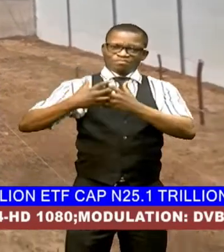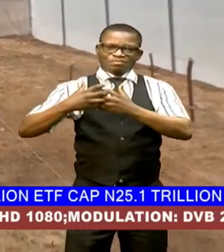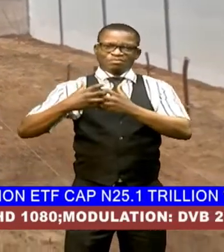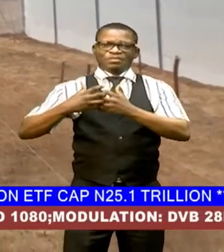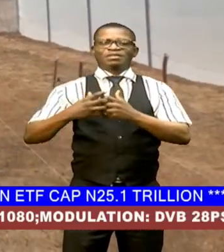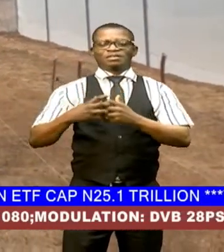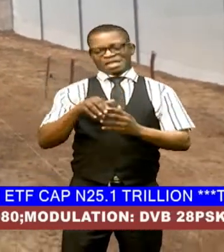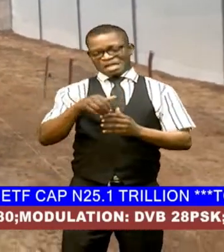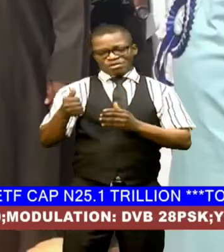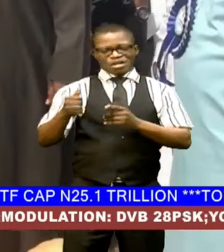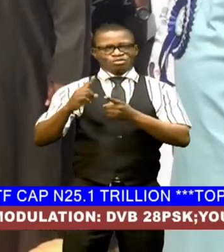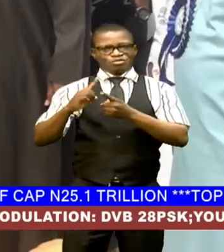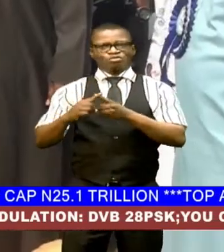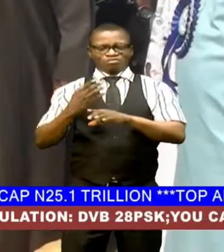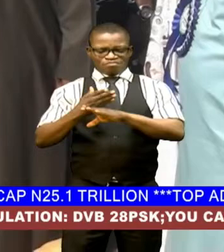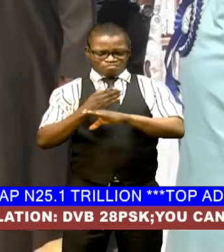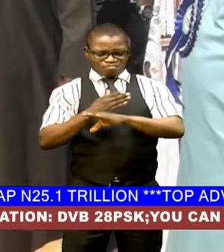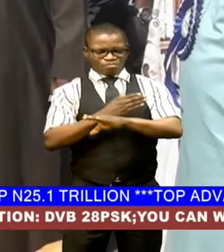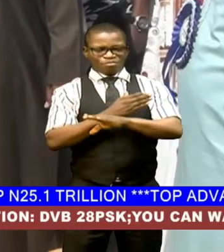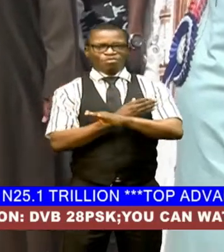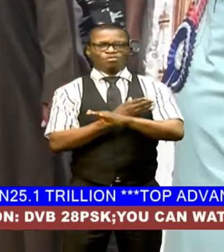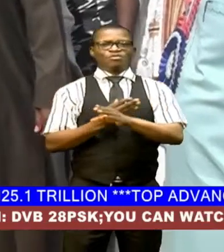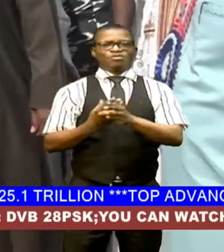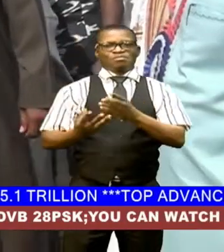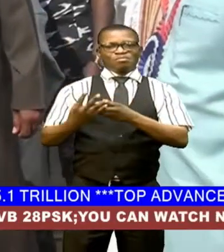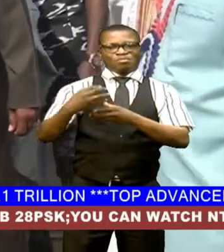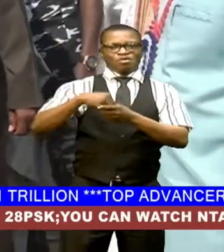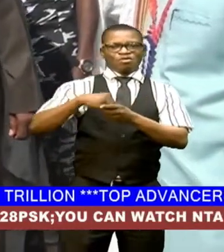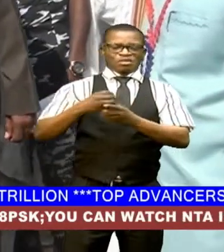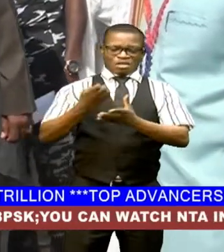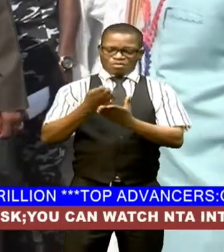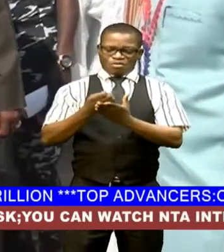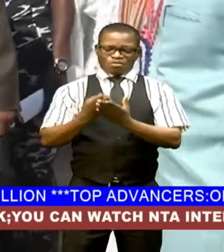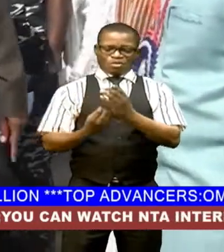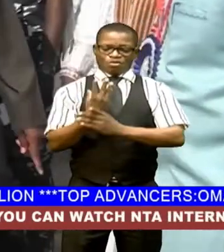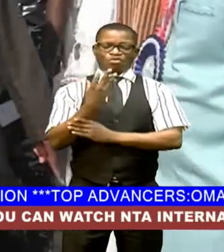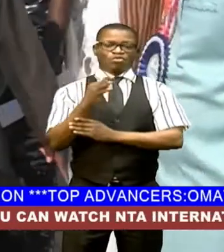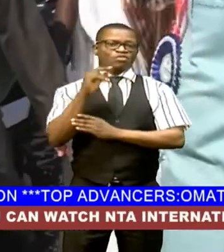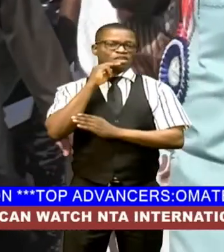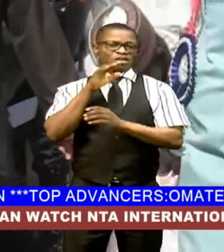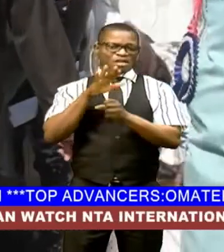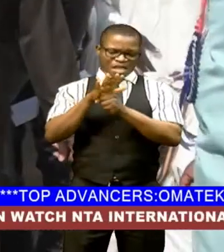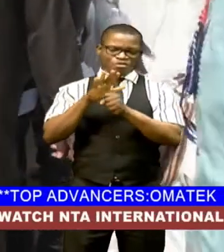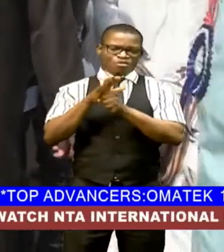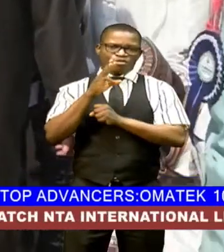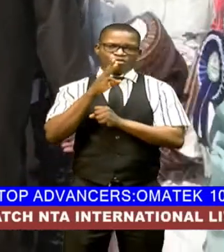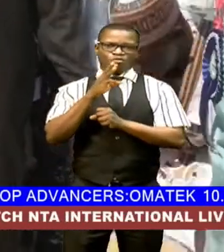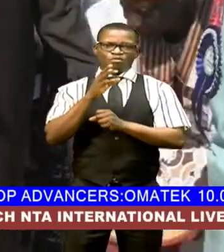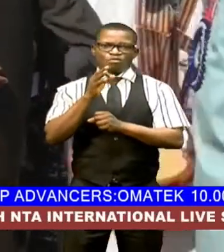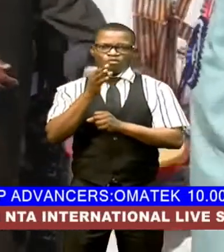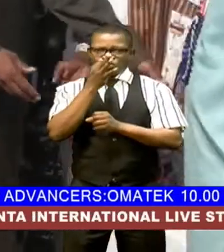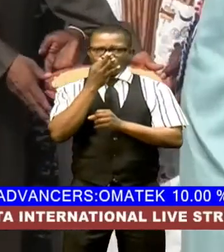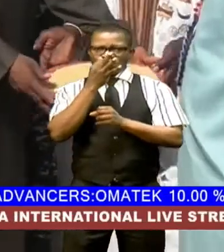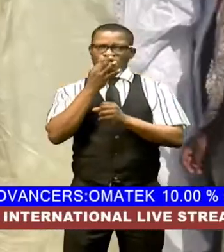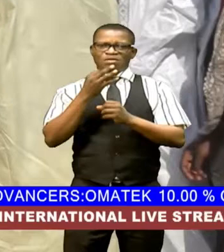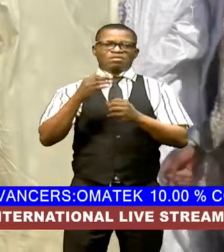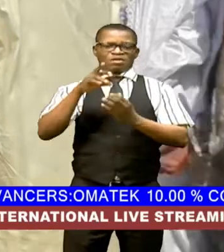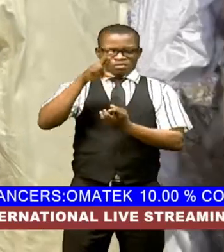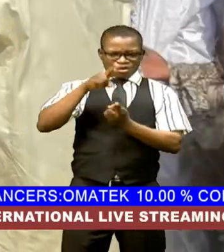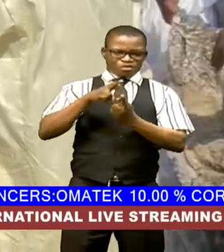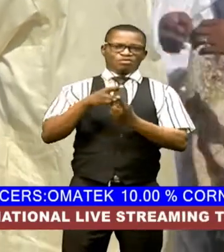increased crop yields economic growth for nigeria to be food sufficient and fighting unemployment among 20 minutes